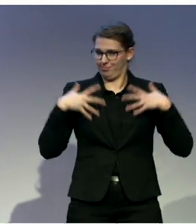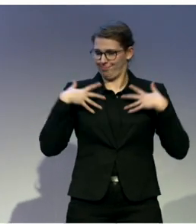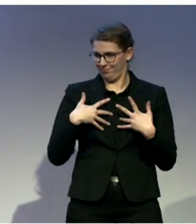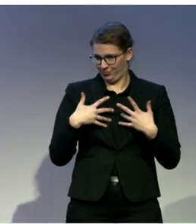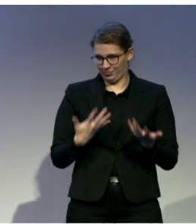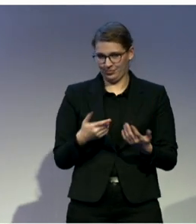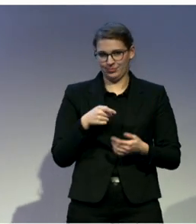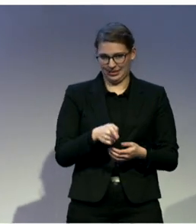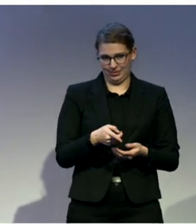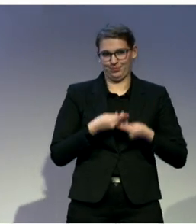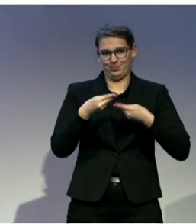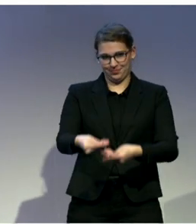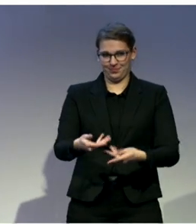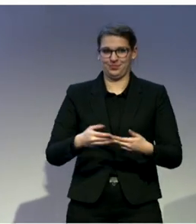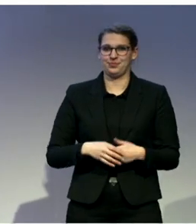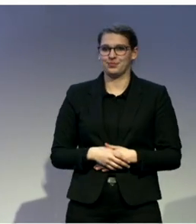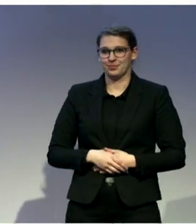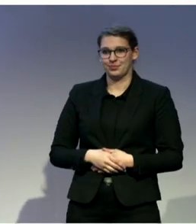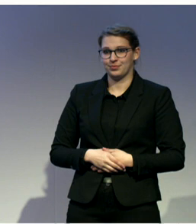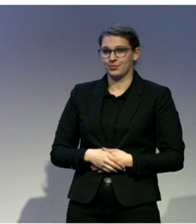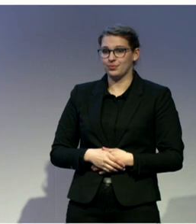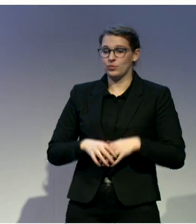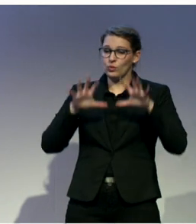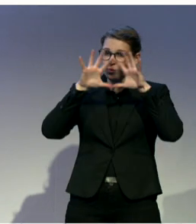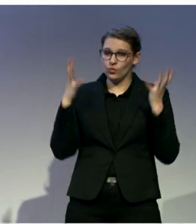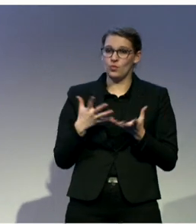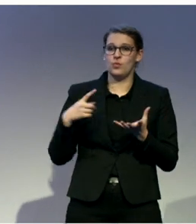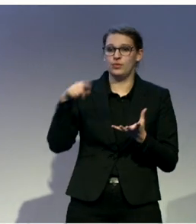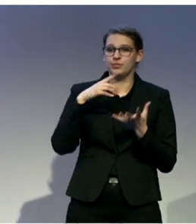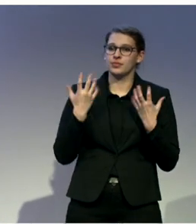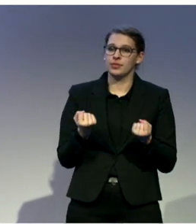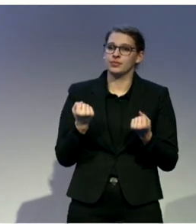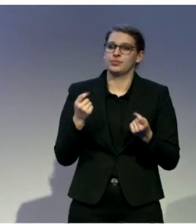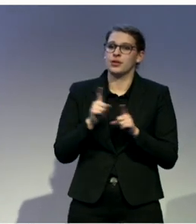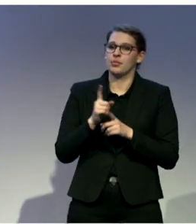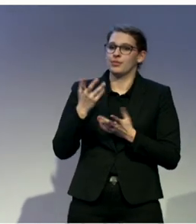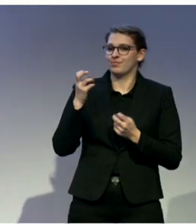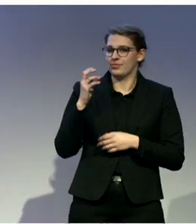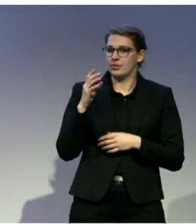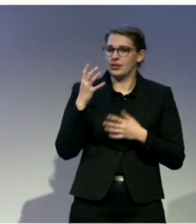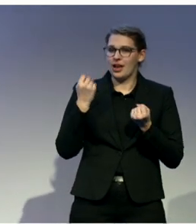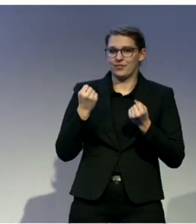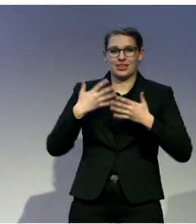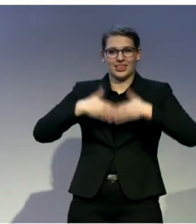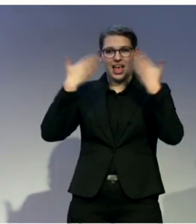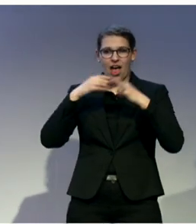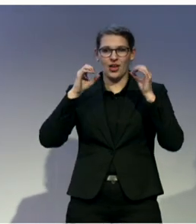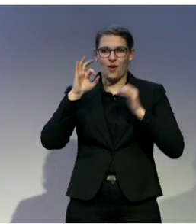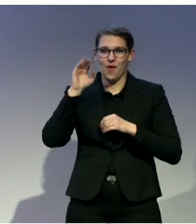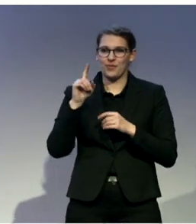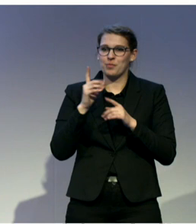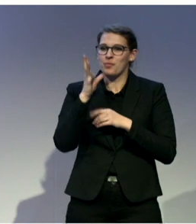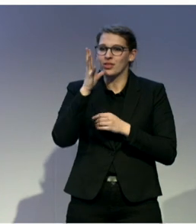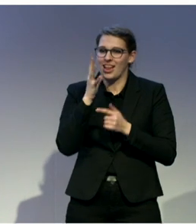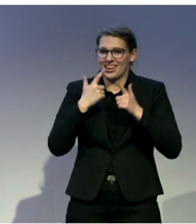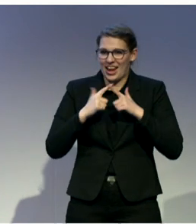And you may know today is also the International Day of Mothers Language Day. That means for deaf people or for